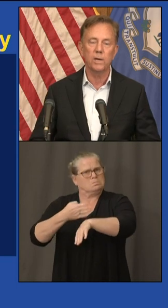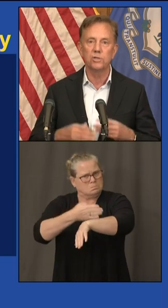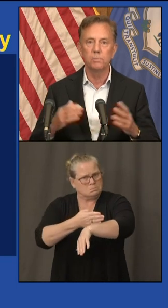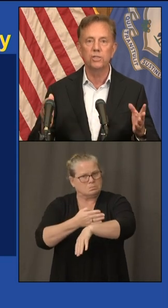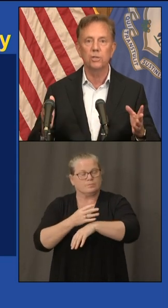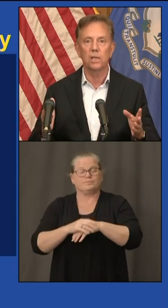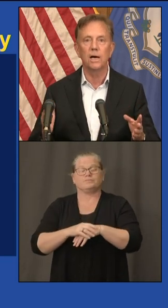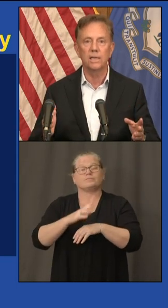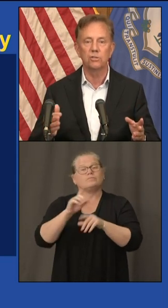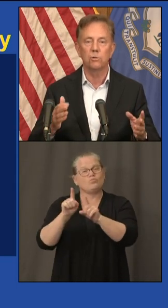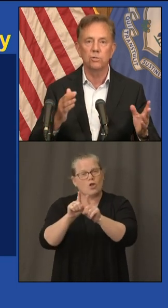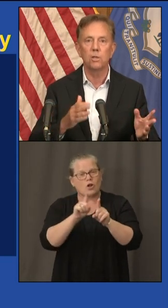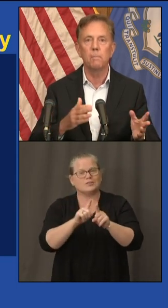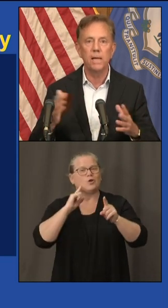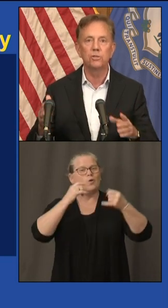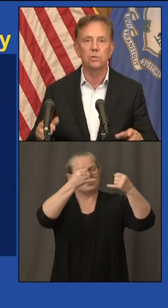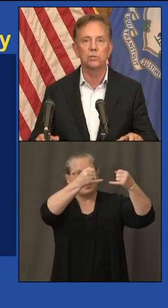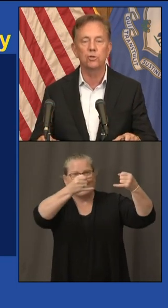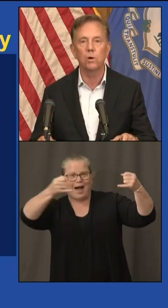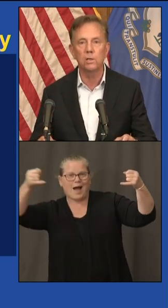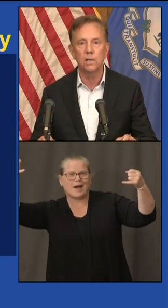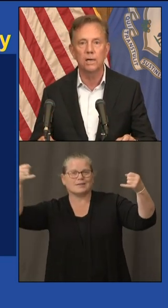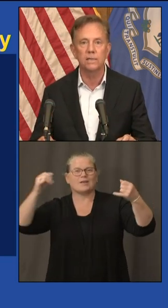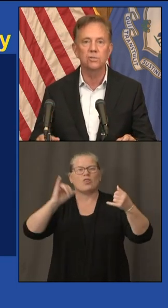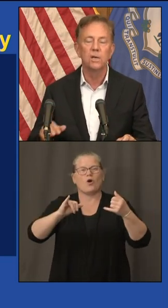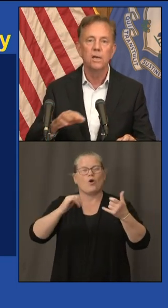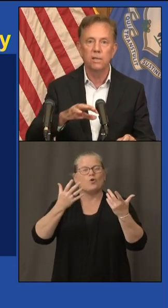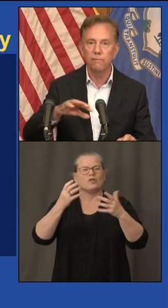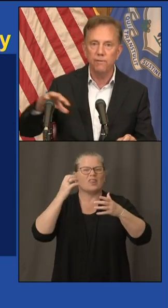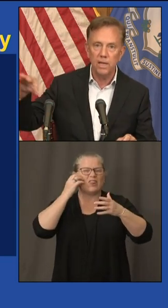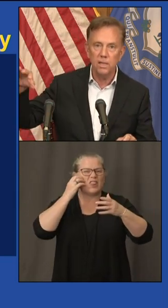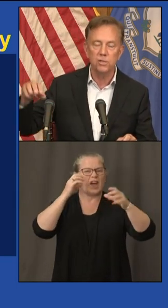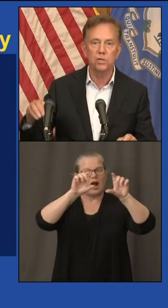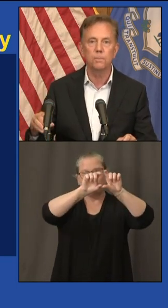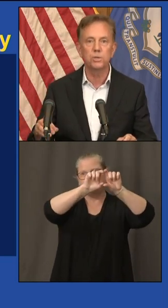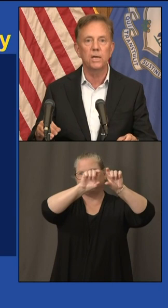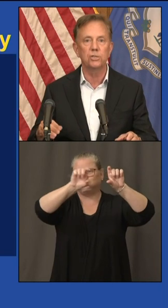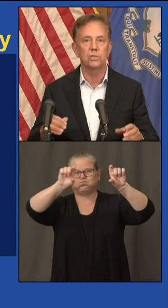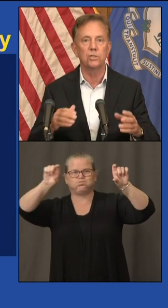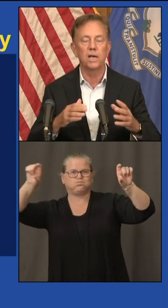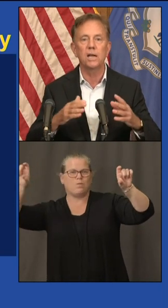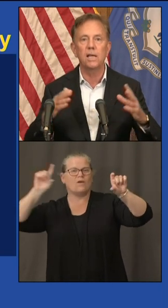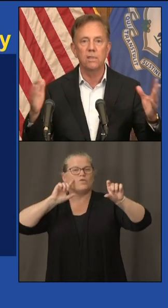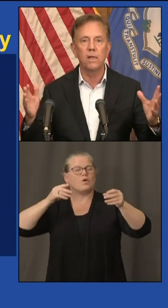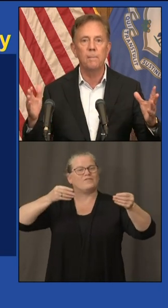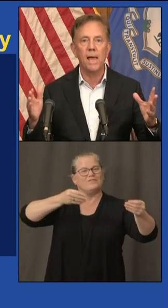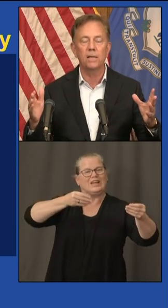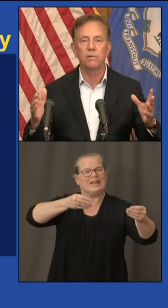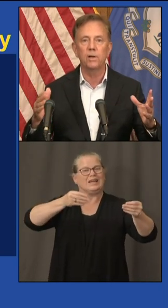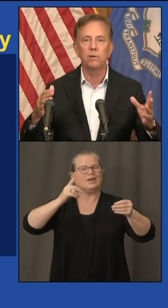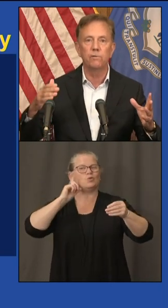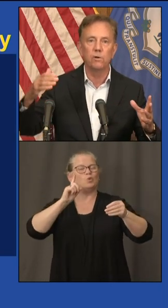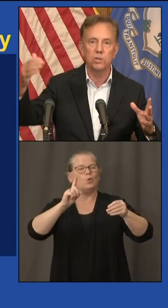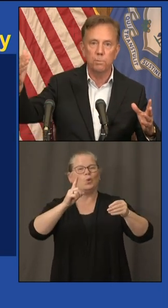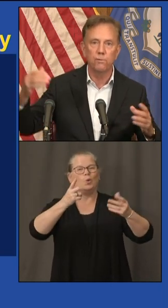the transmission lines those are the major trunk lines that feed the substations you got to get them activated first before